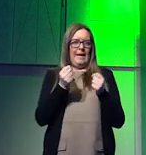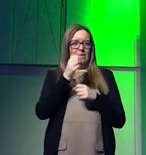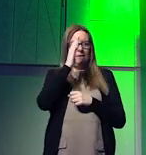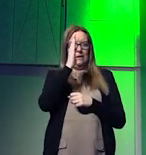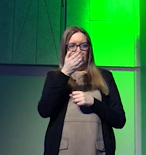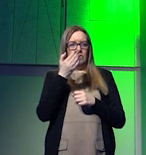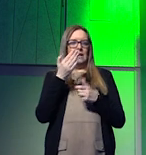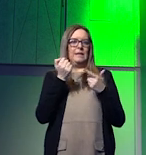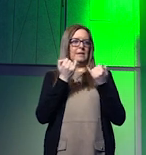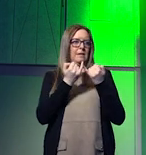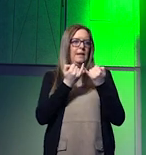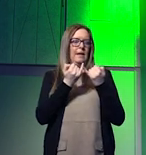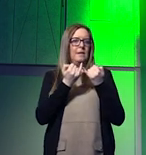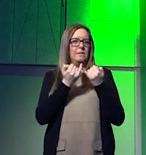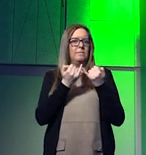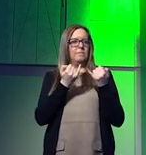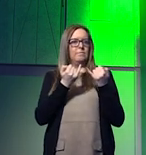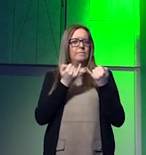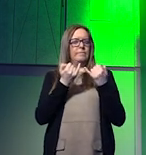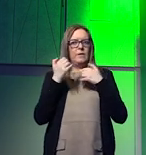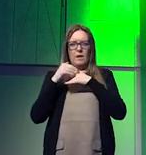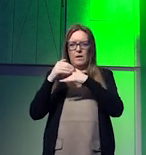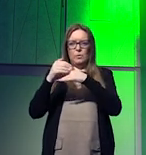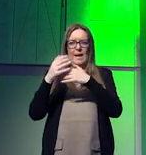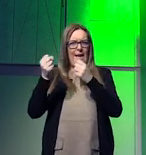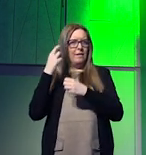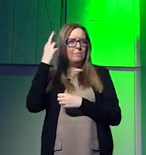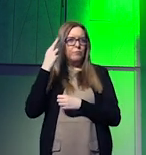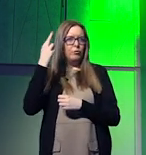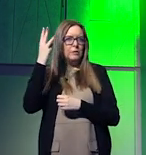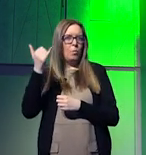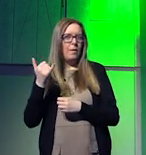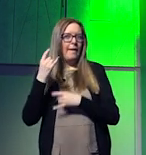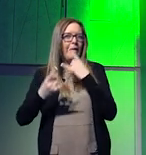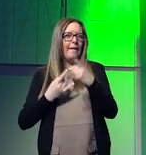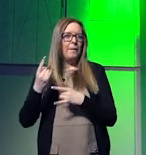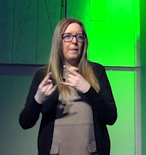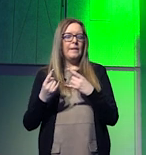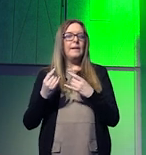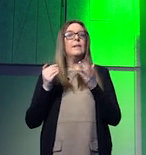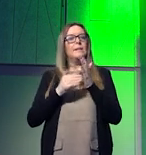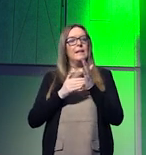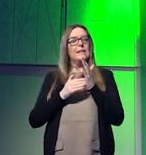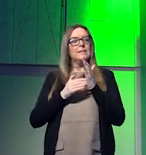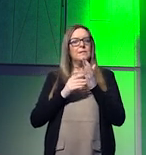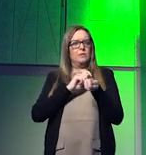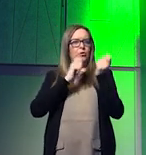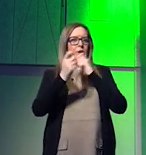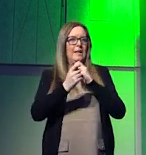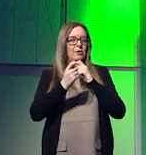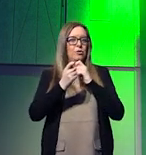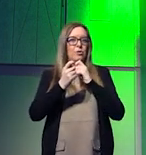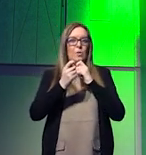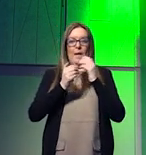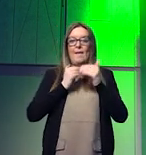consequential um conclusion which is let's accelerate towards the energy transition we're already